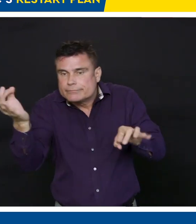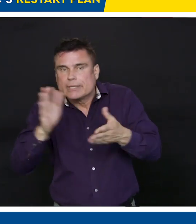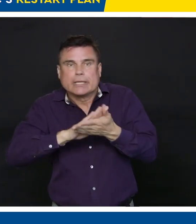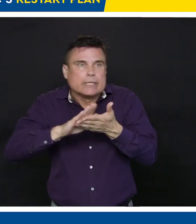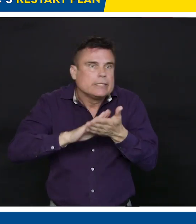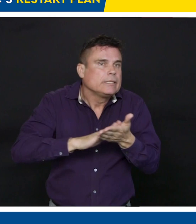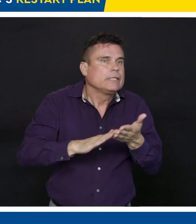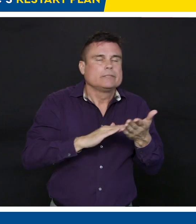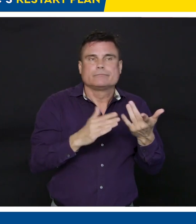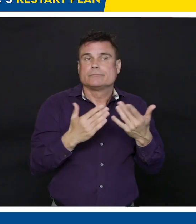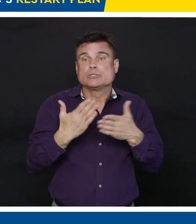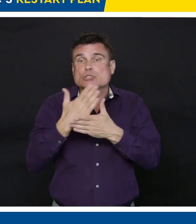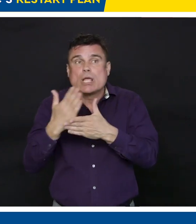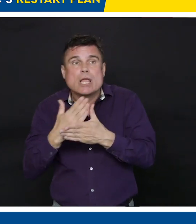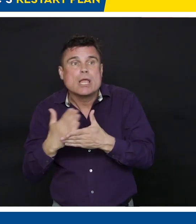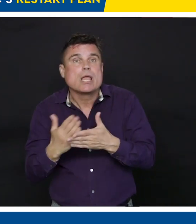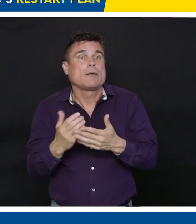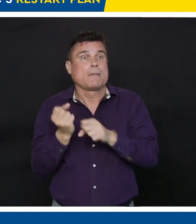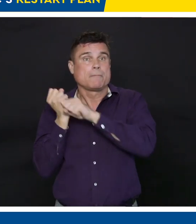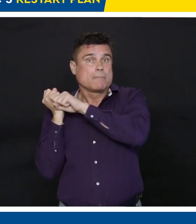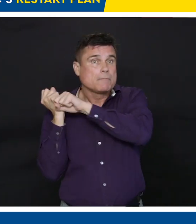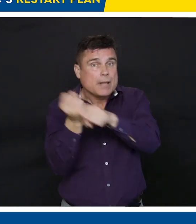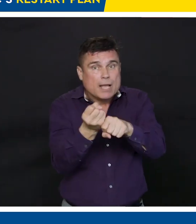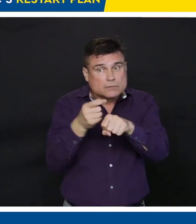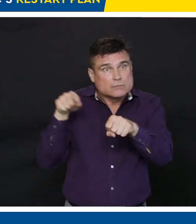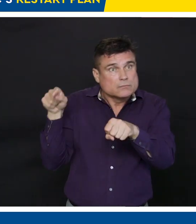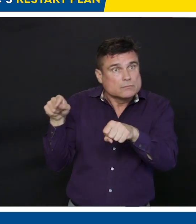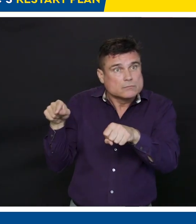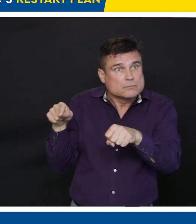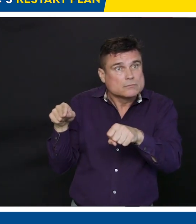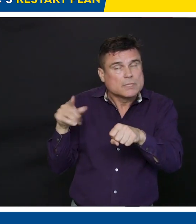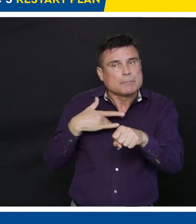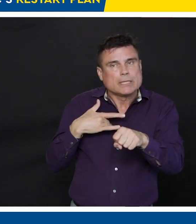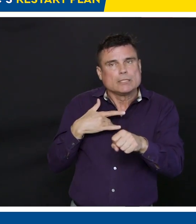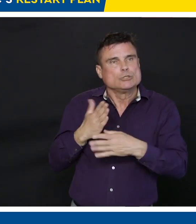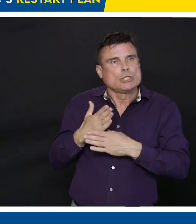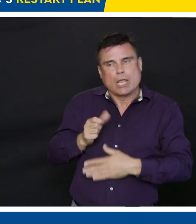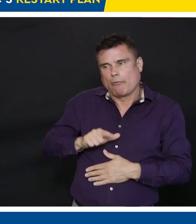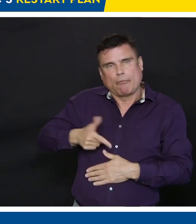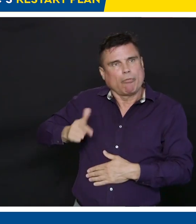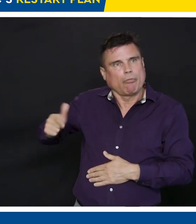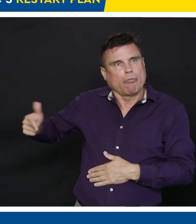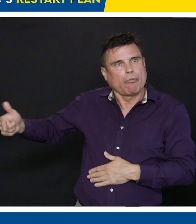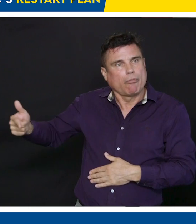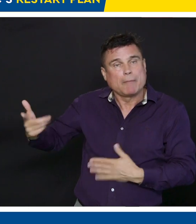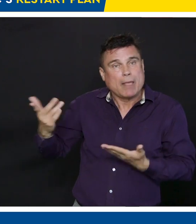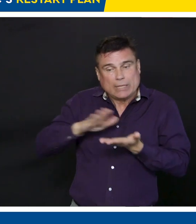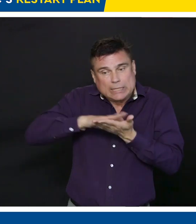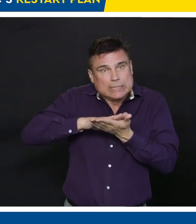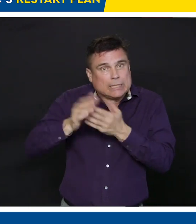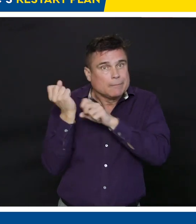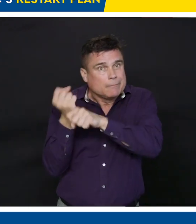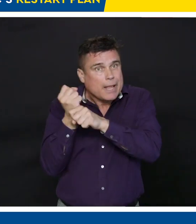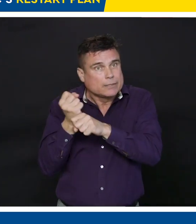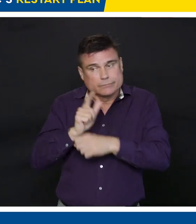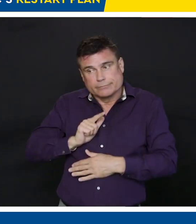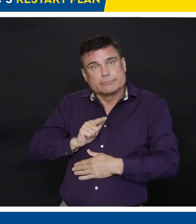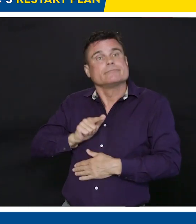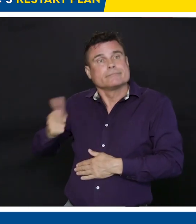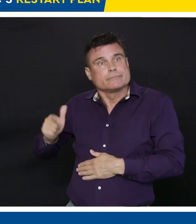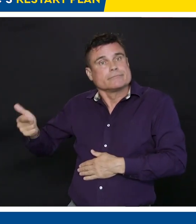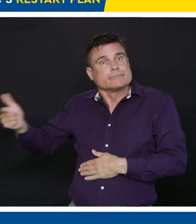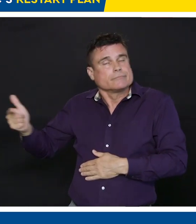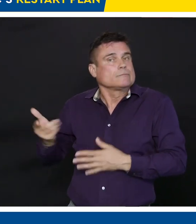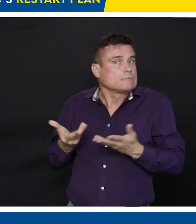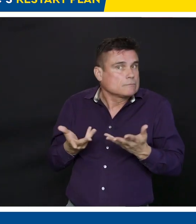what parents do by showing up with their kids. On the larger question, we are going to be opening